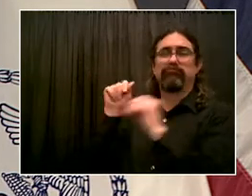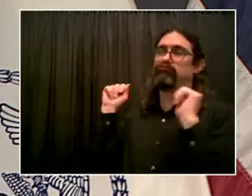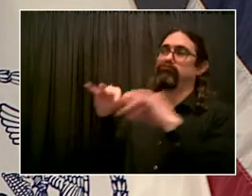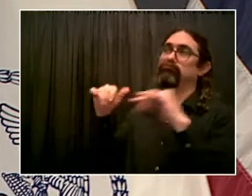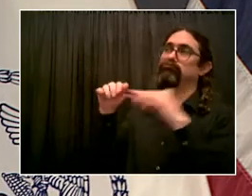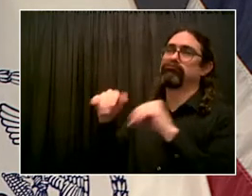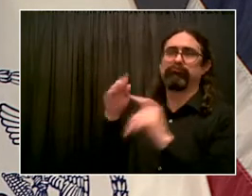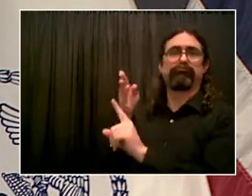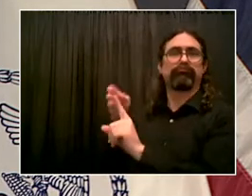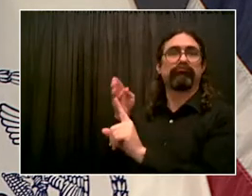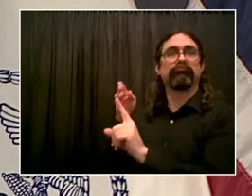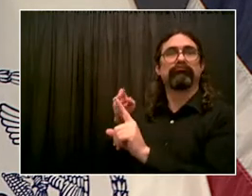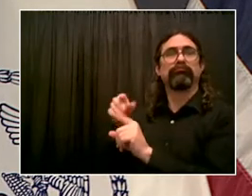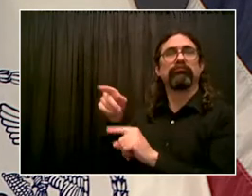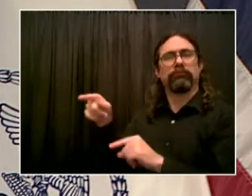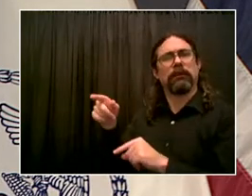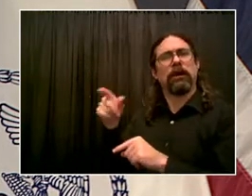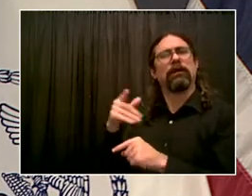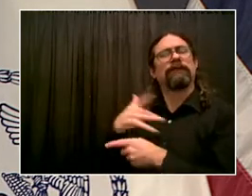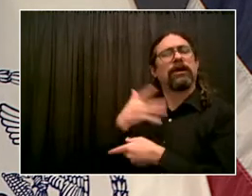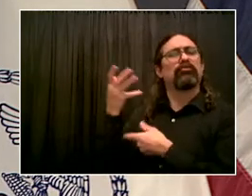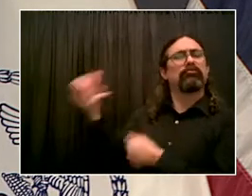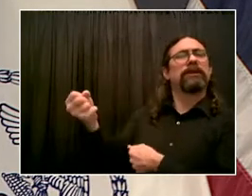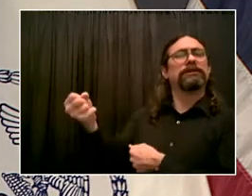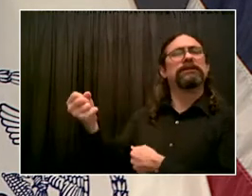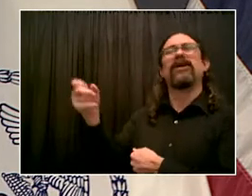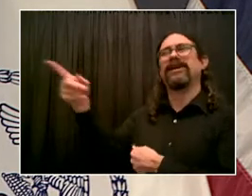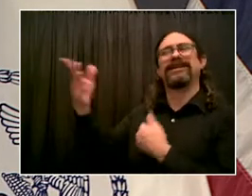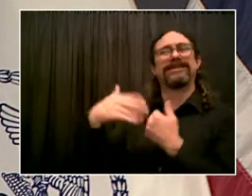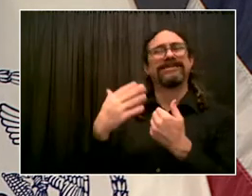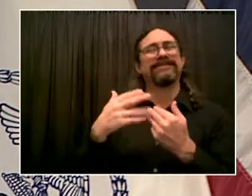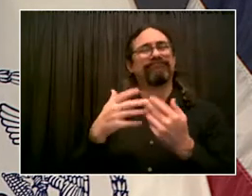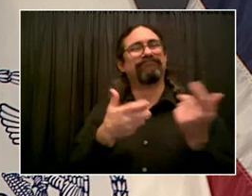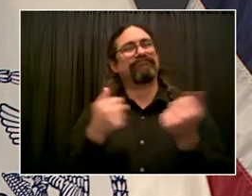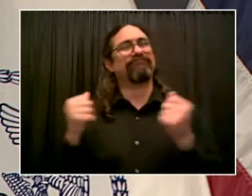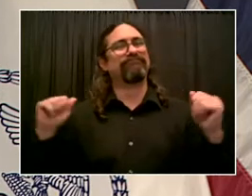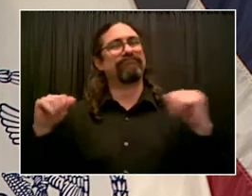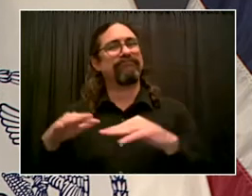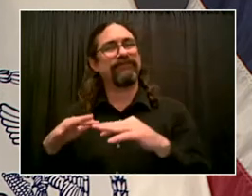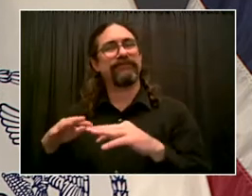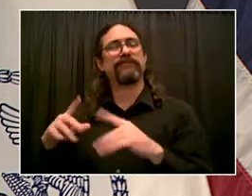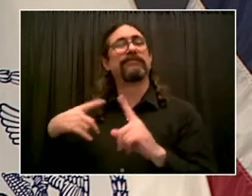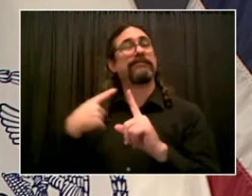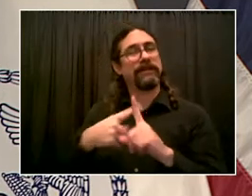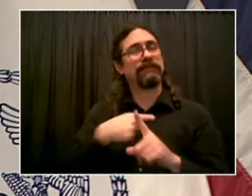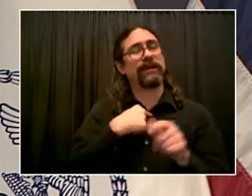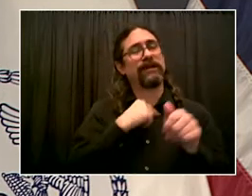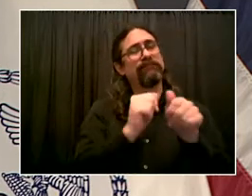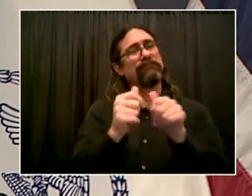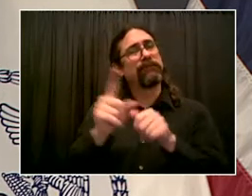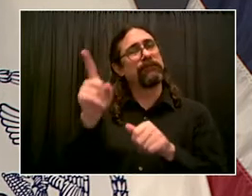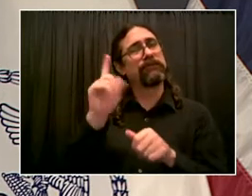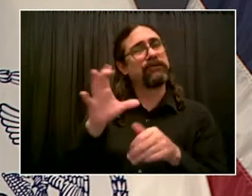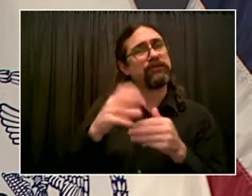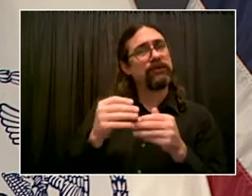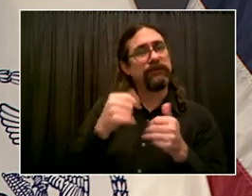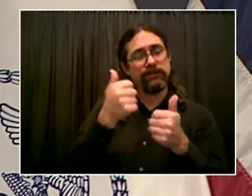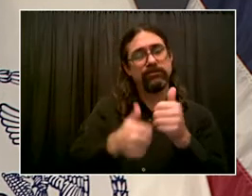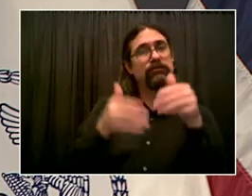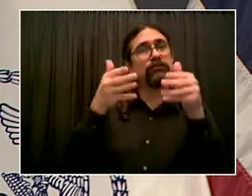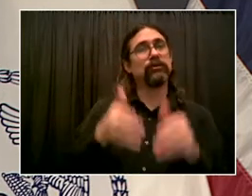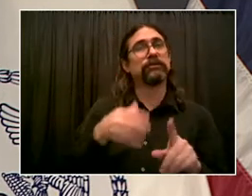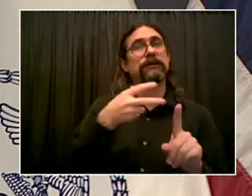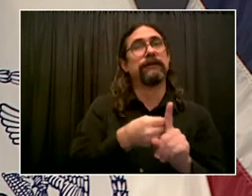One, of course, for the individual getting the vaccination. Crucial. It's been very important to people. It's going to be really important to some people now as the holidays are coming on.